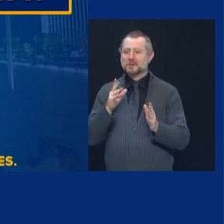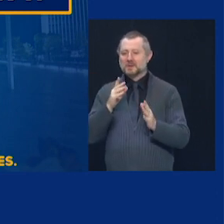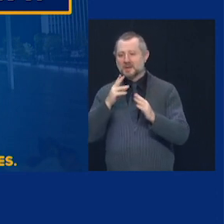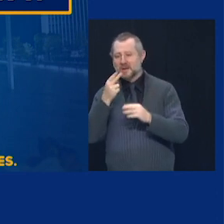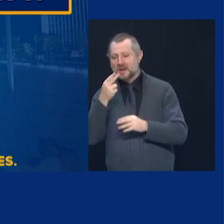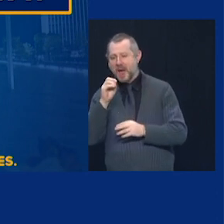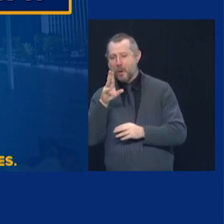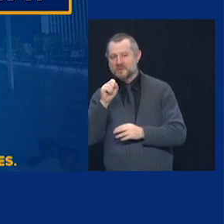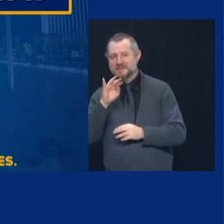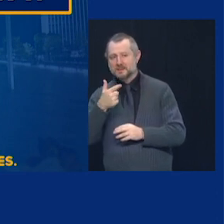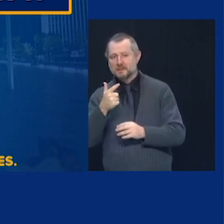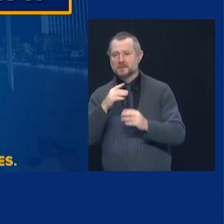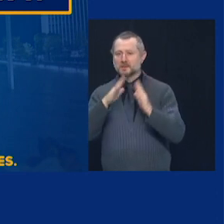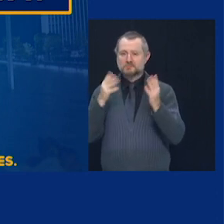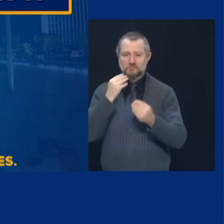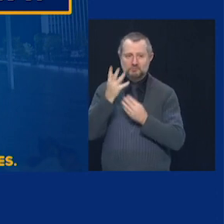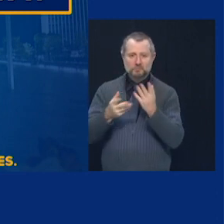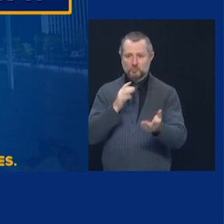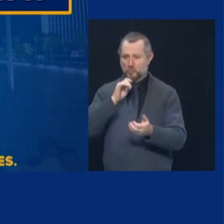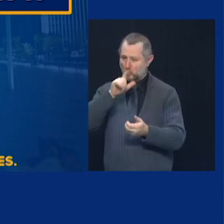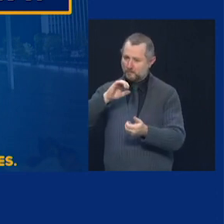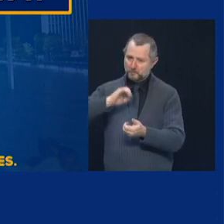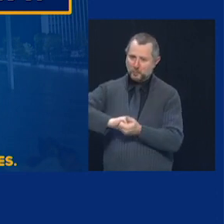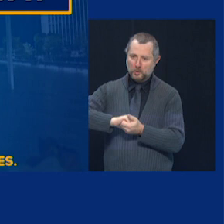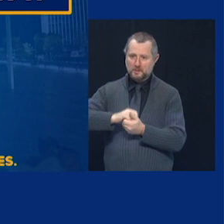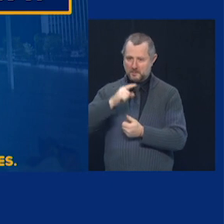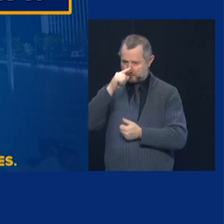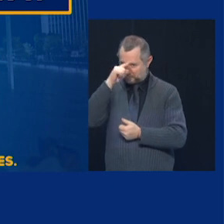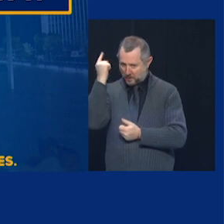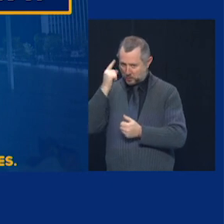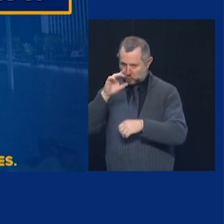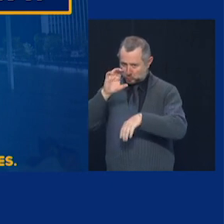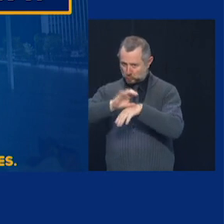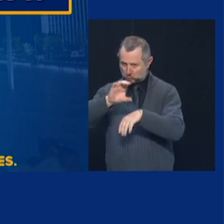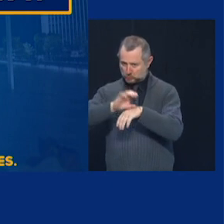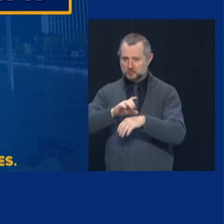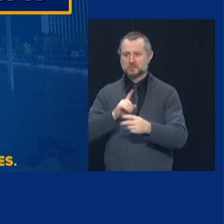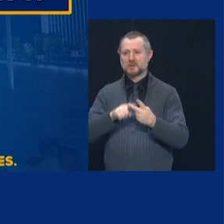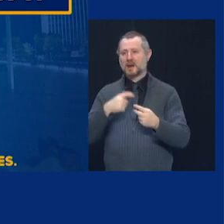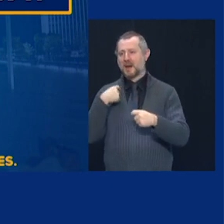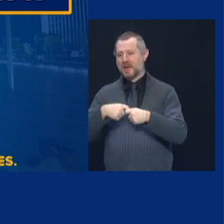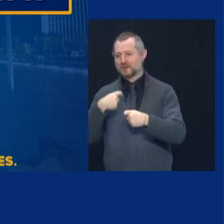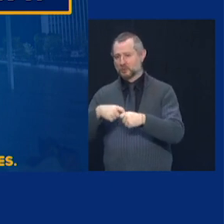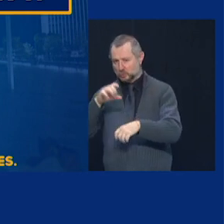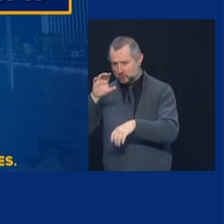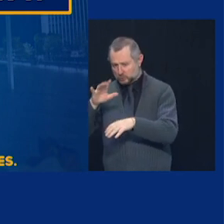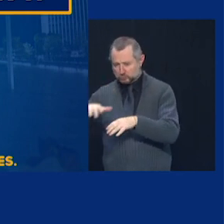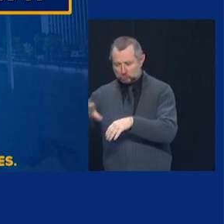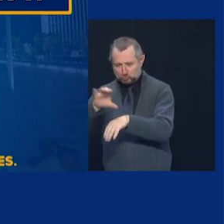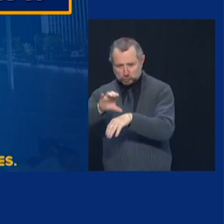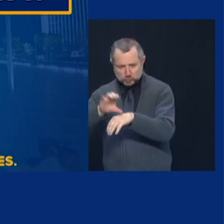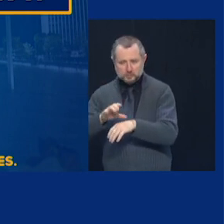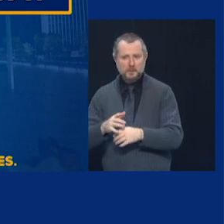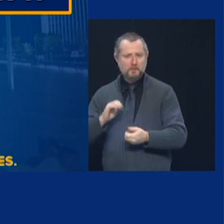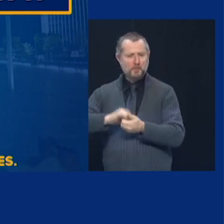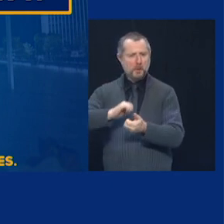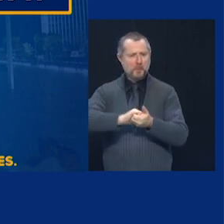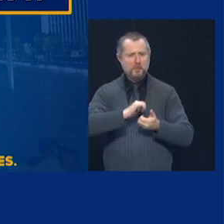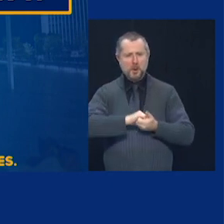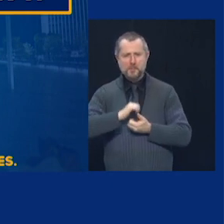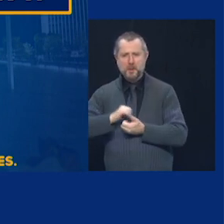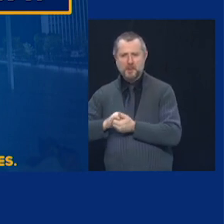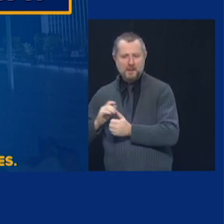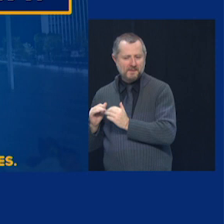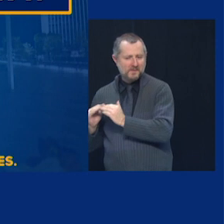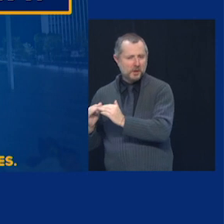churches, community groups. This has to be a fair distribution, and New York will lead the way.